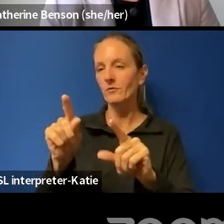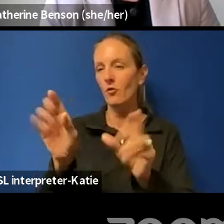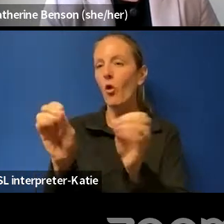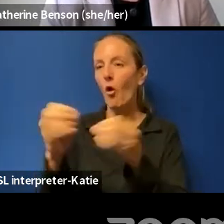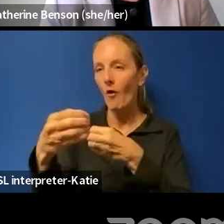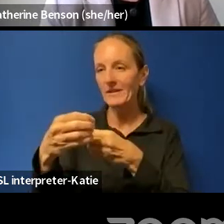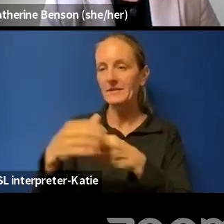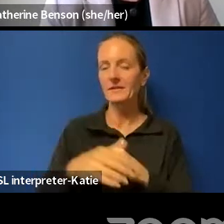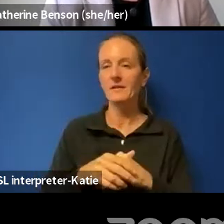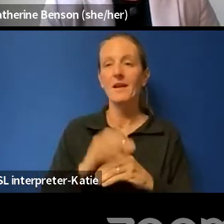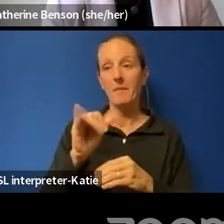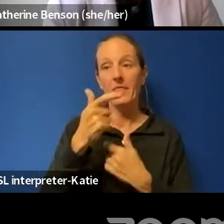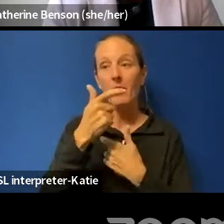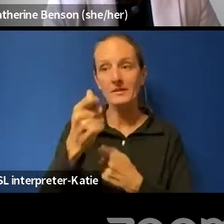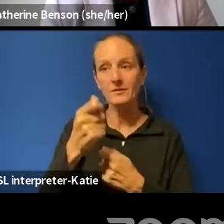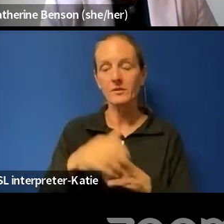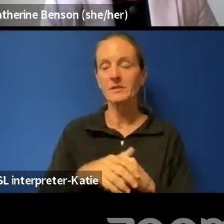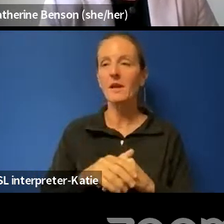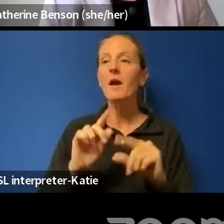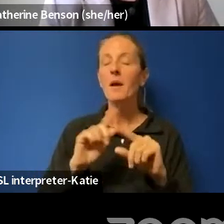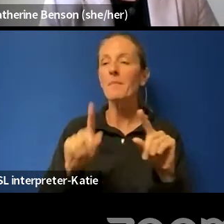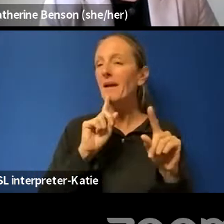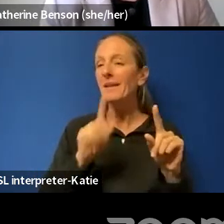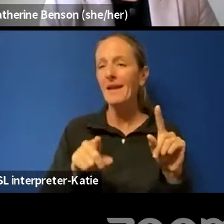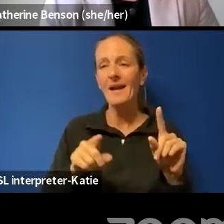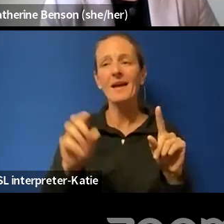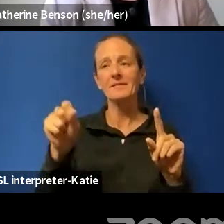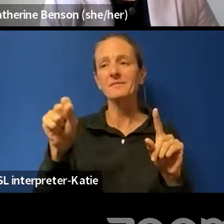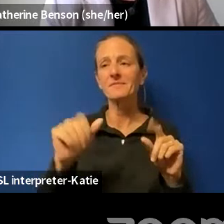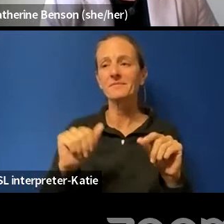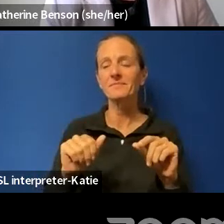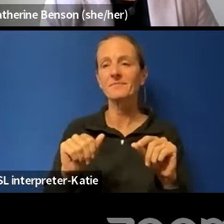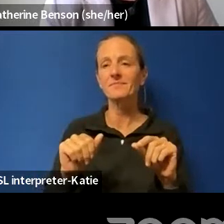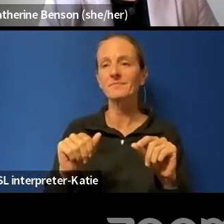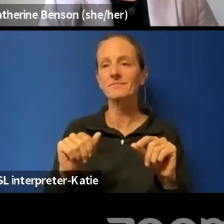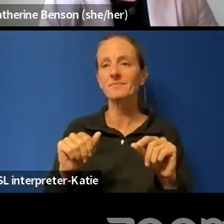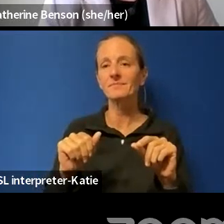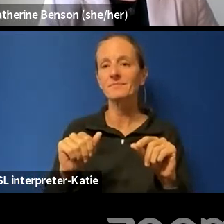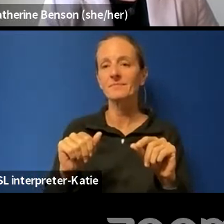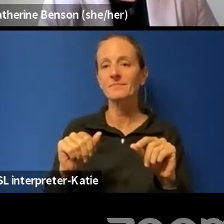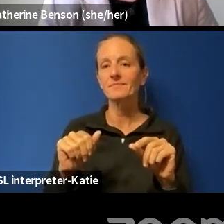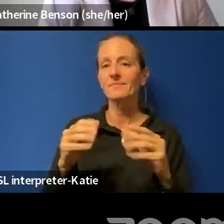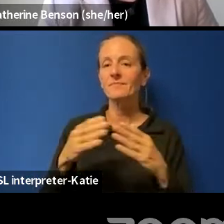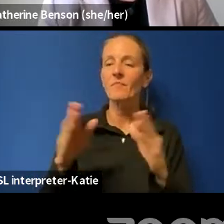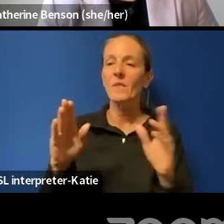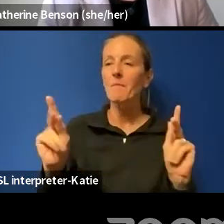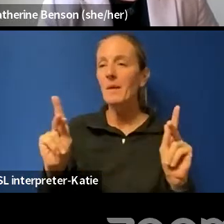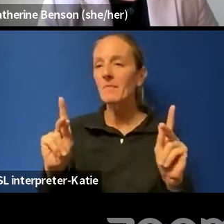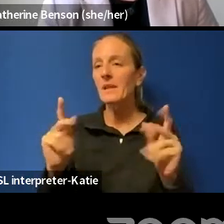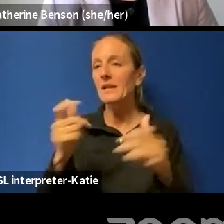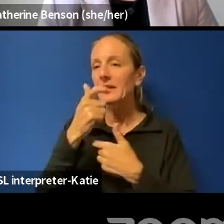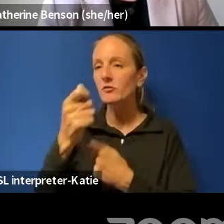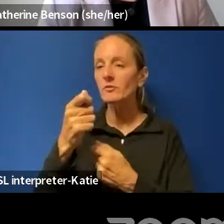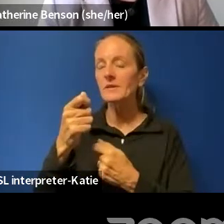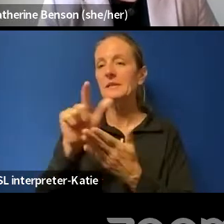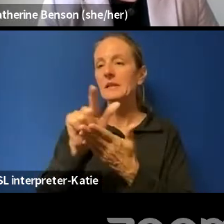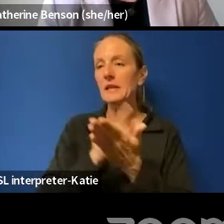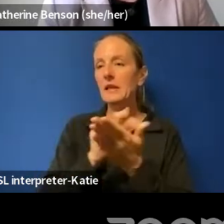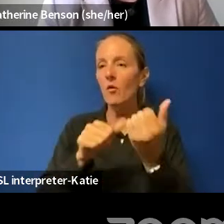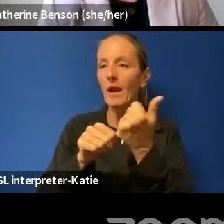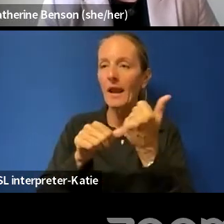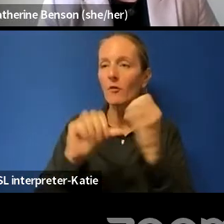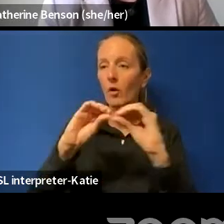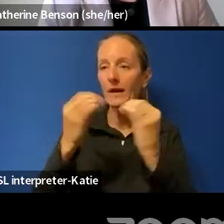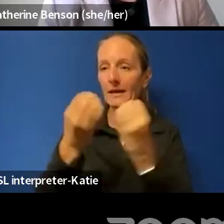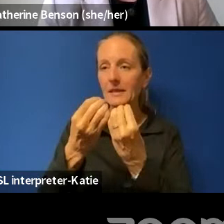interesting experience, but there are, but absolutely, um, public interest, uh, legal aid organizations are, uh, were, are essential